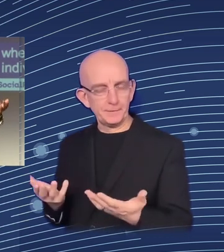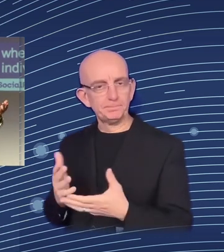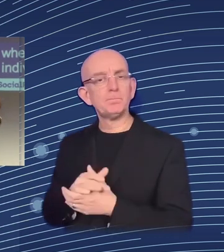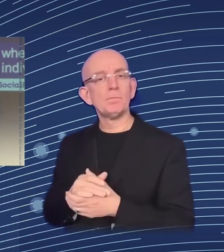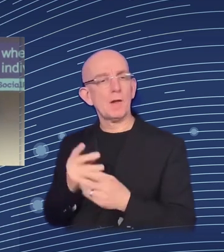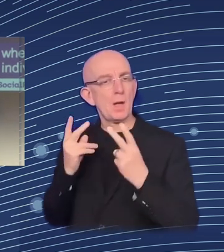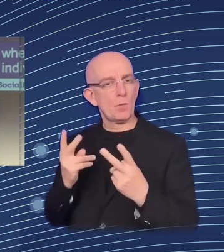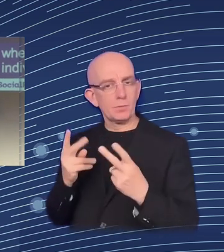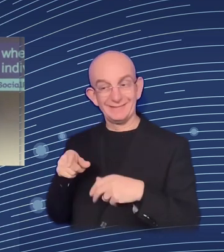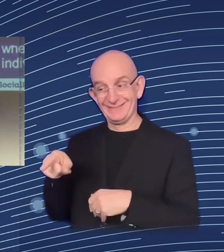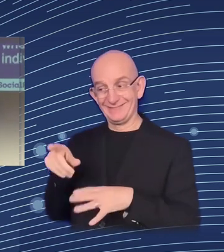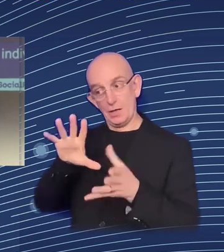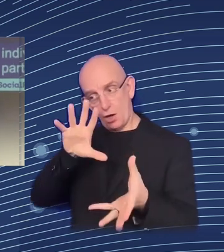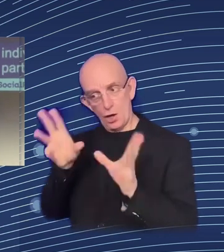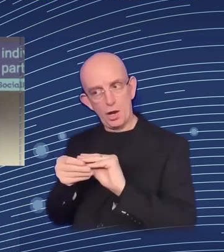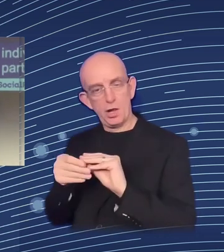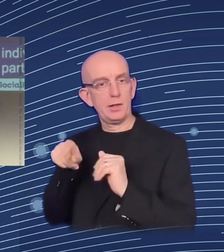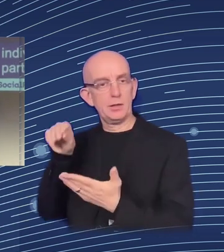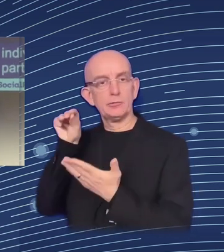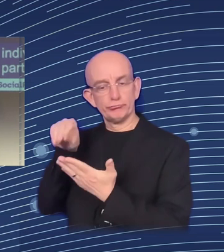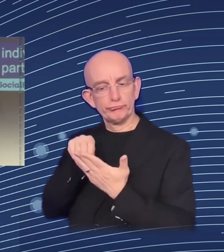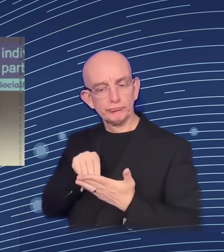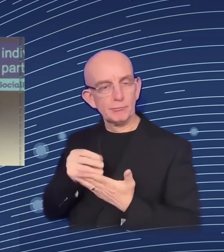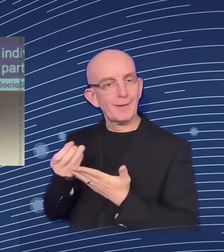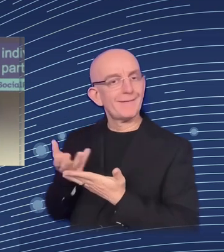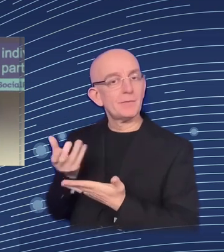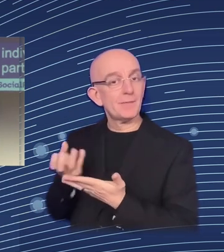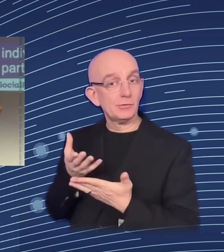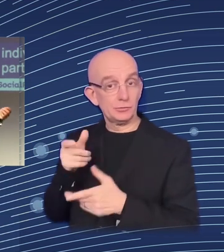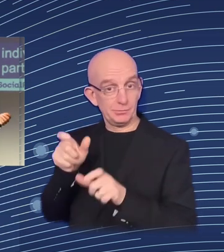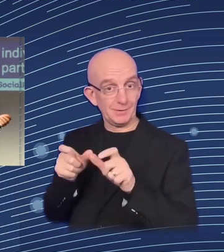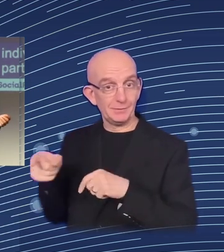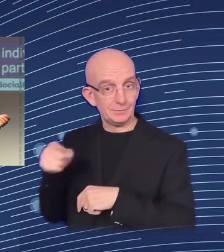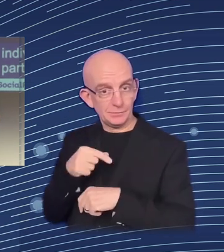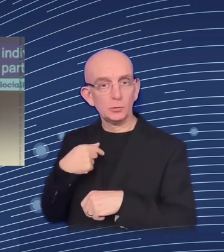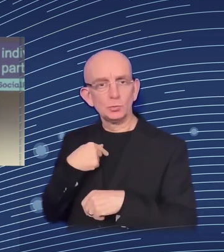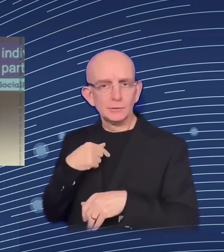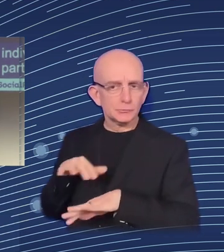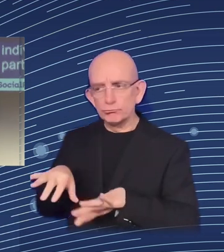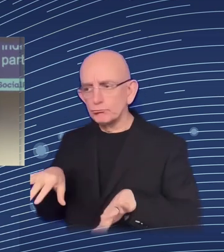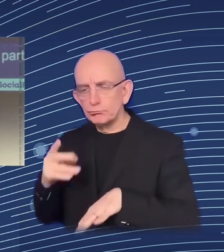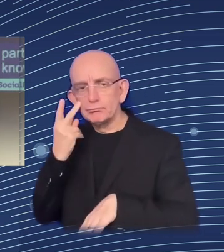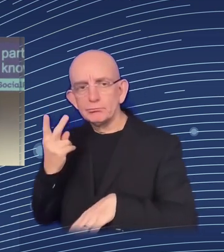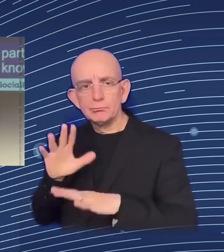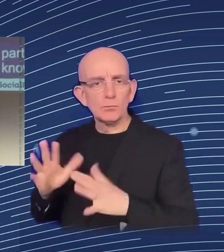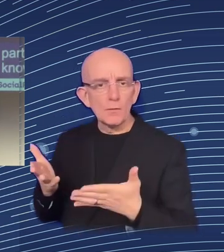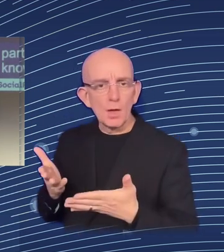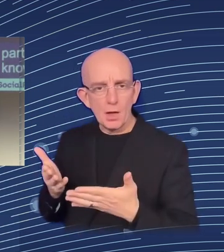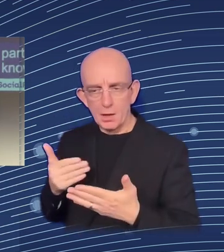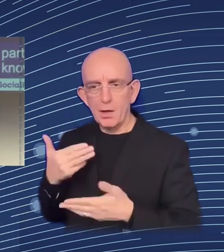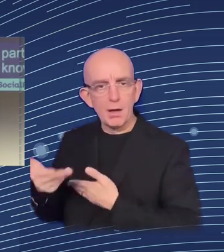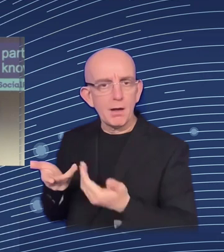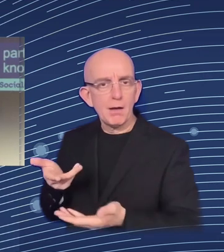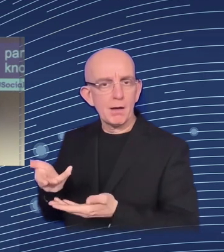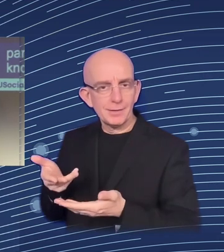we intervene unemployed people, then it's very important to know first all social demographics and all the services that